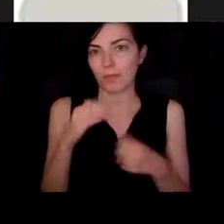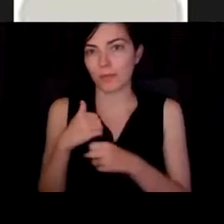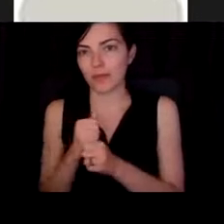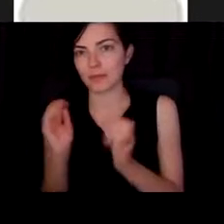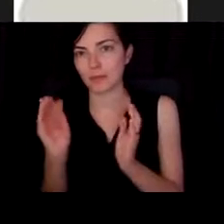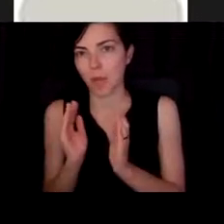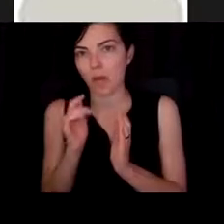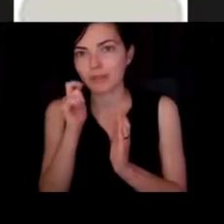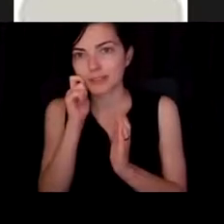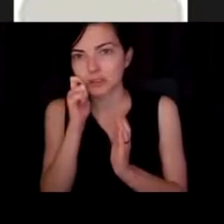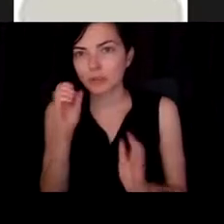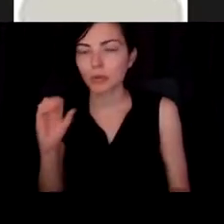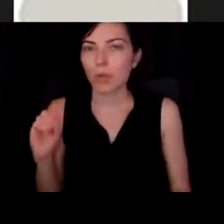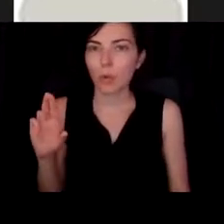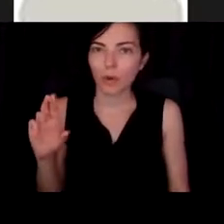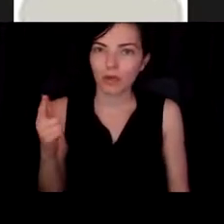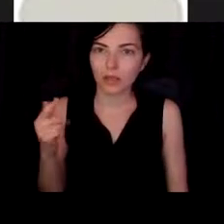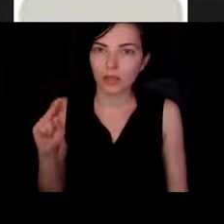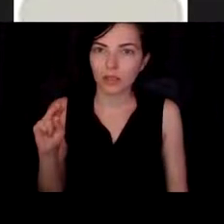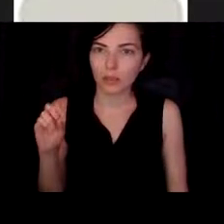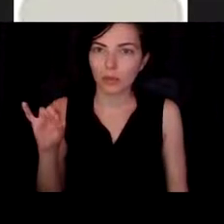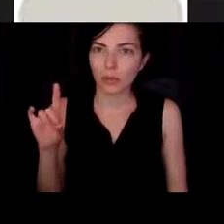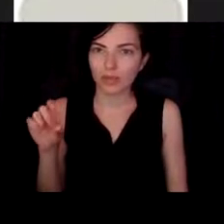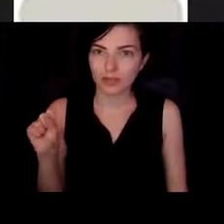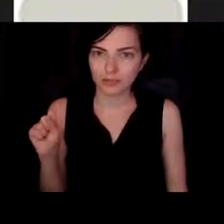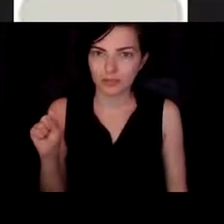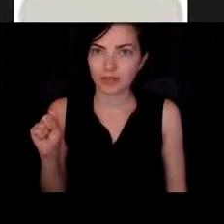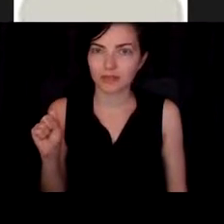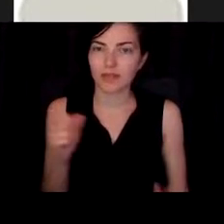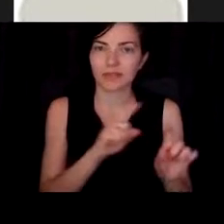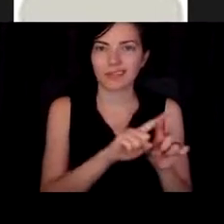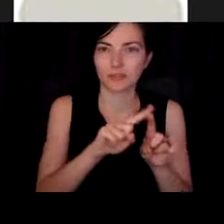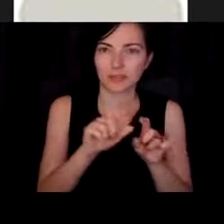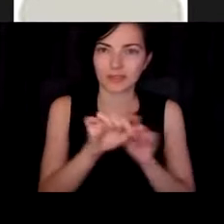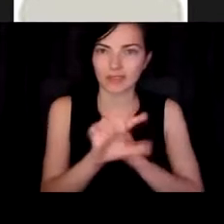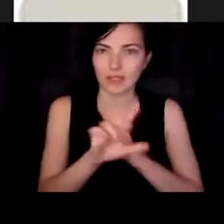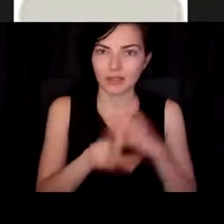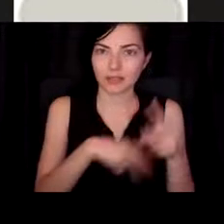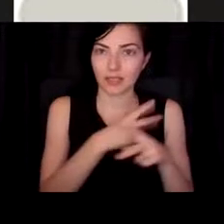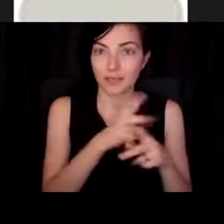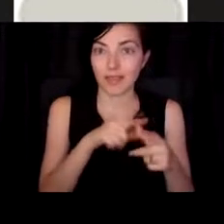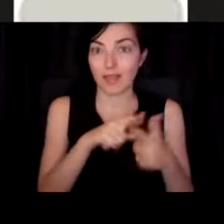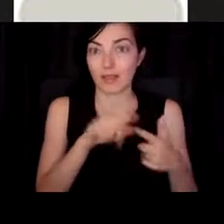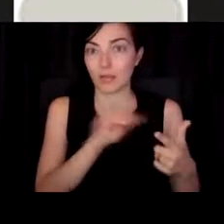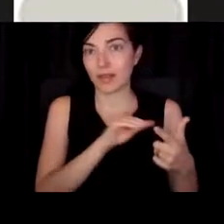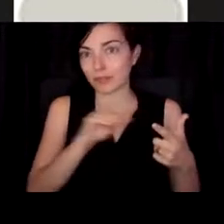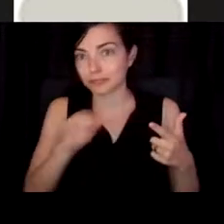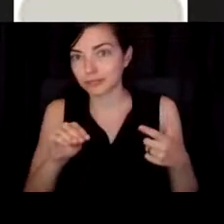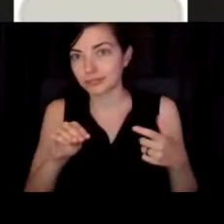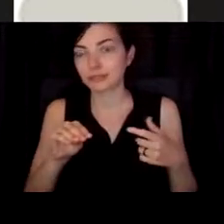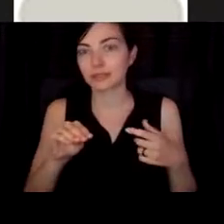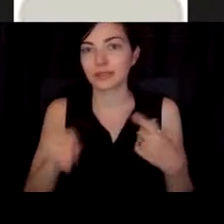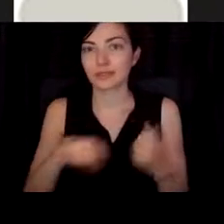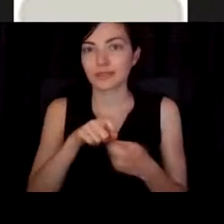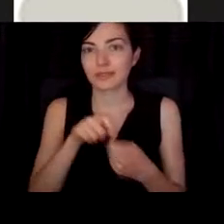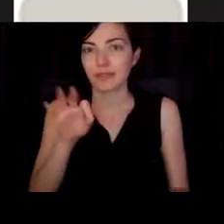of these multiple cell types. And then we can put those into a specific flow condition